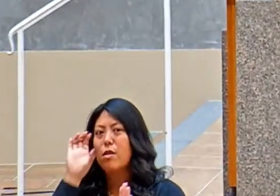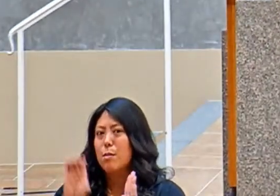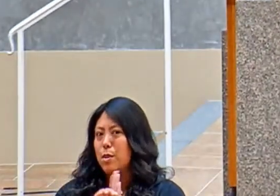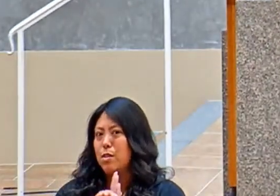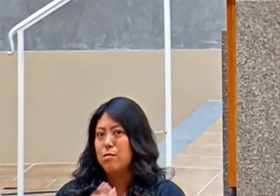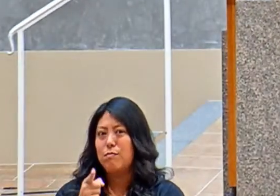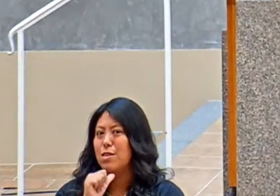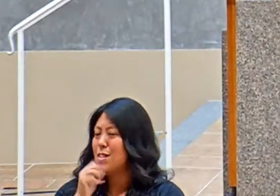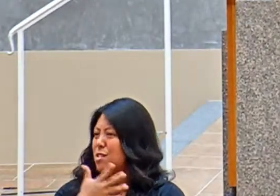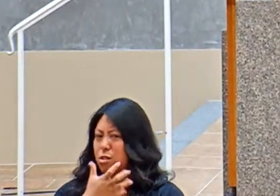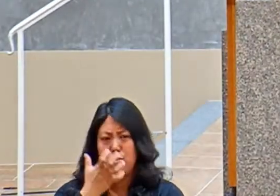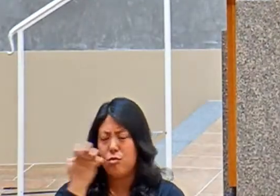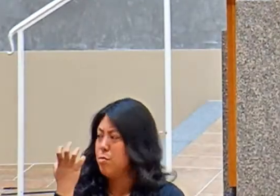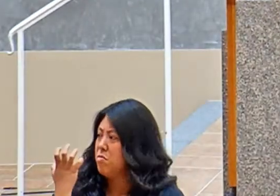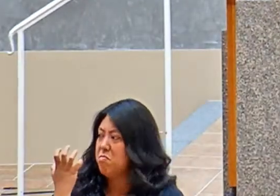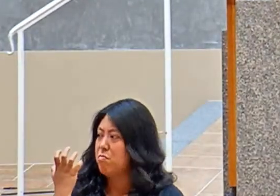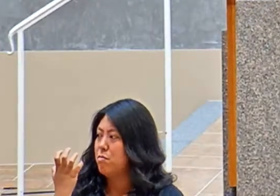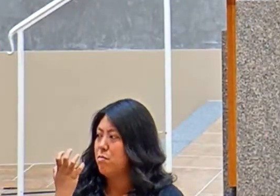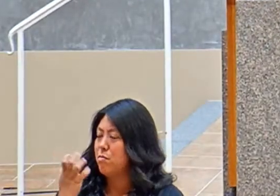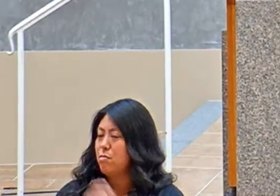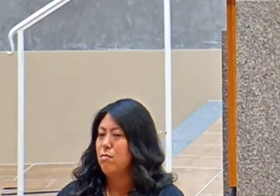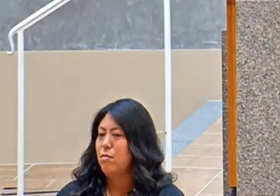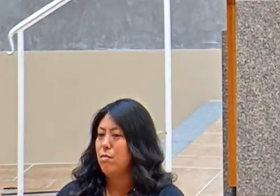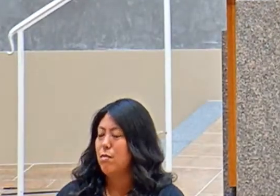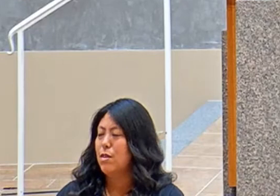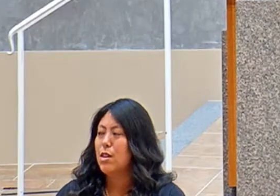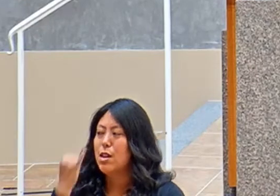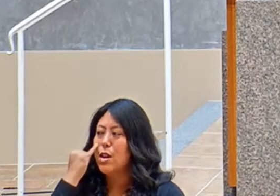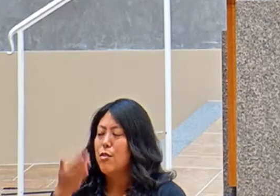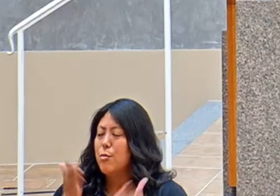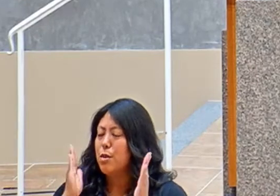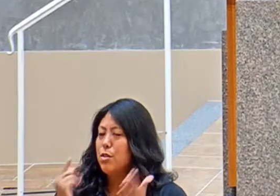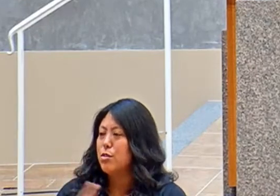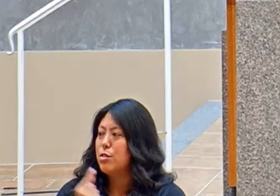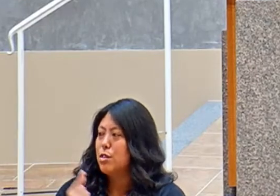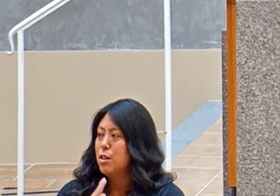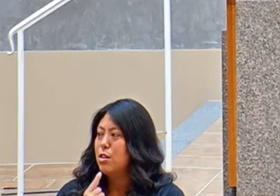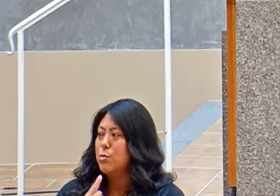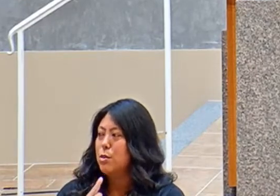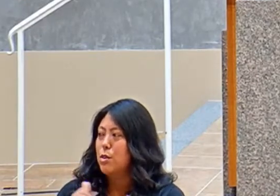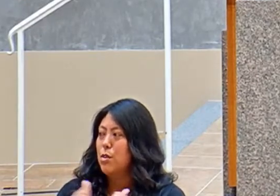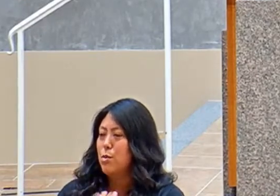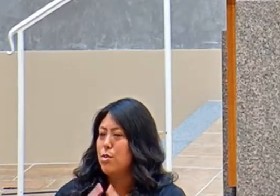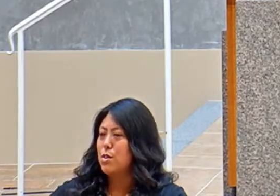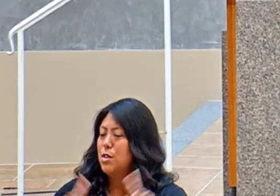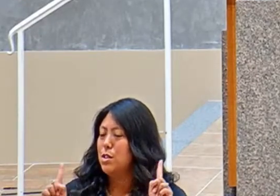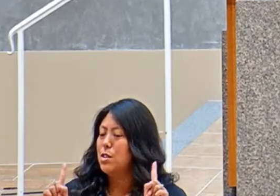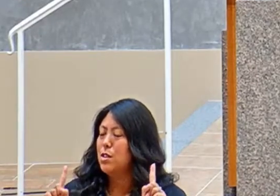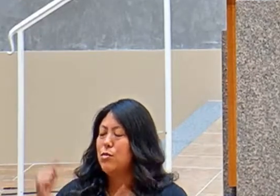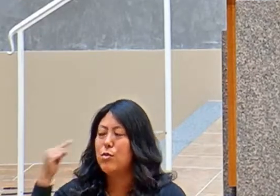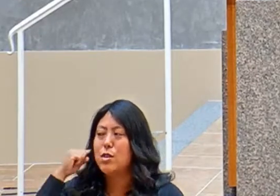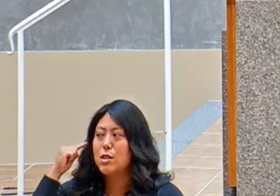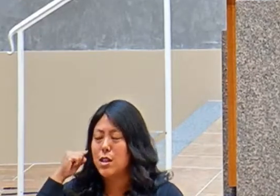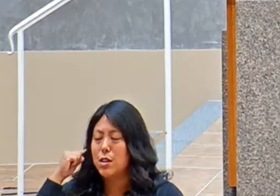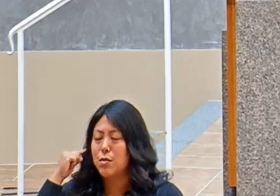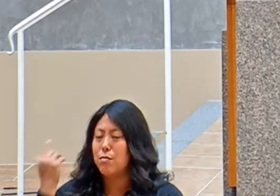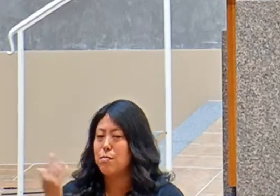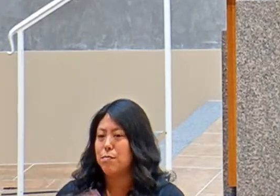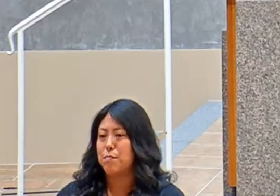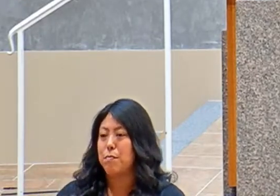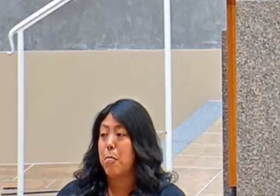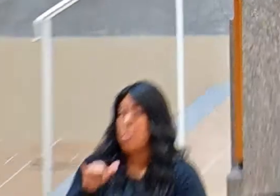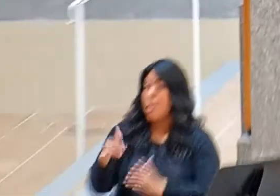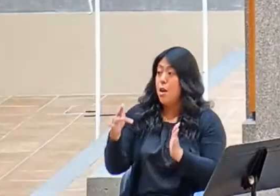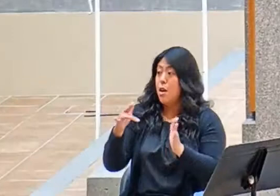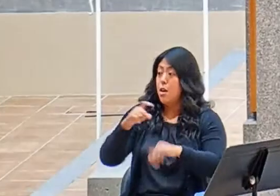grumpy. So let's listen to the gospel with that Jesus. At that time, Jesus